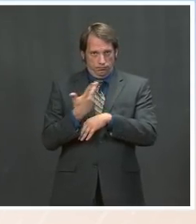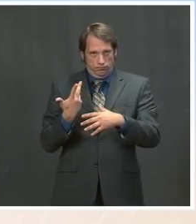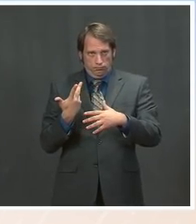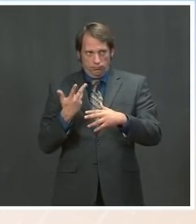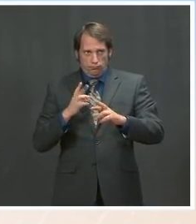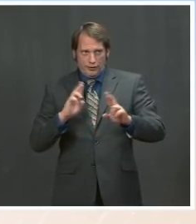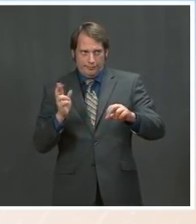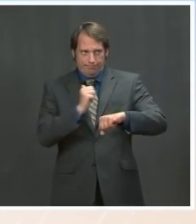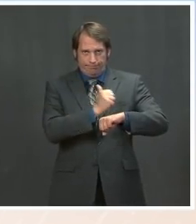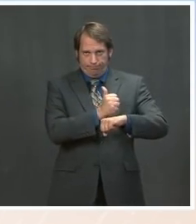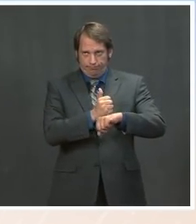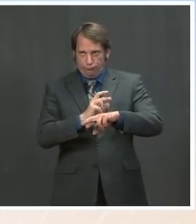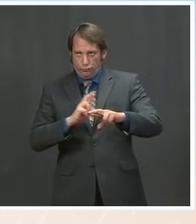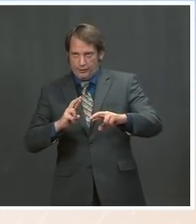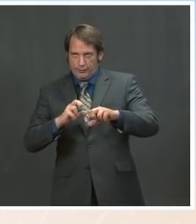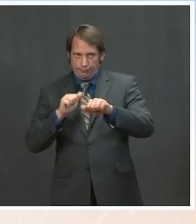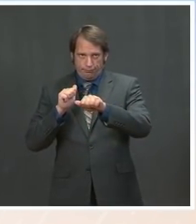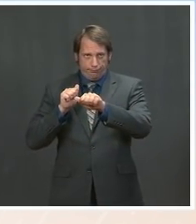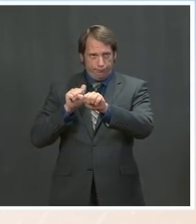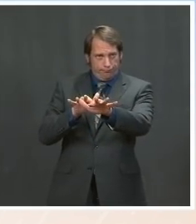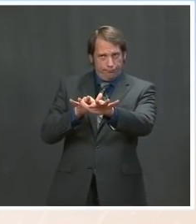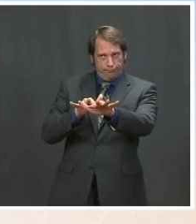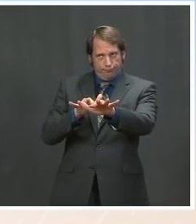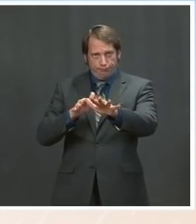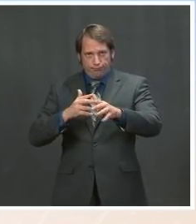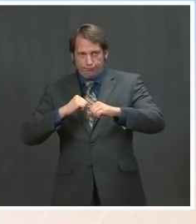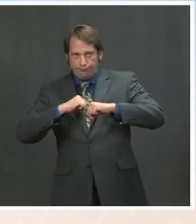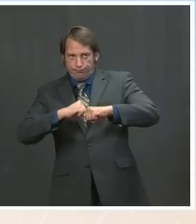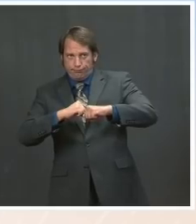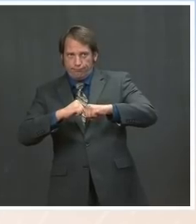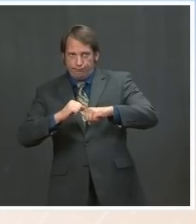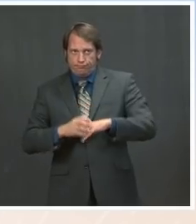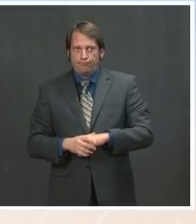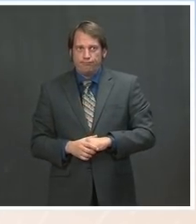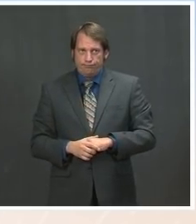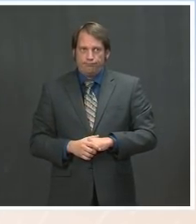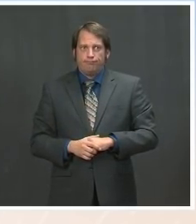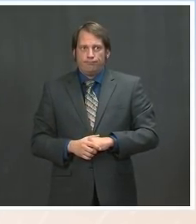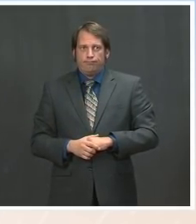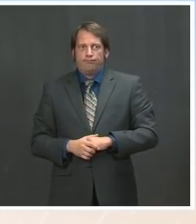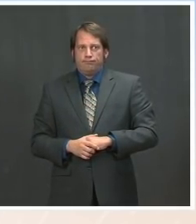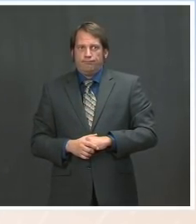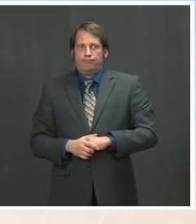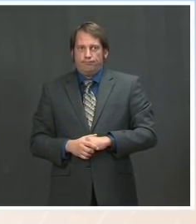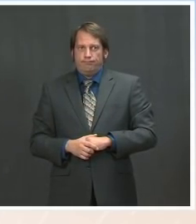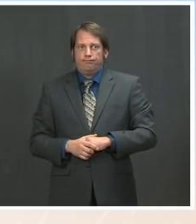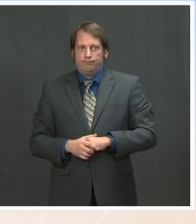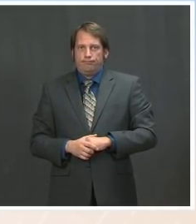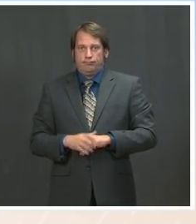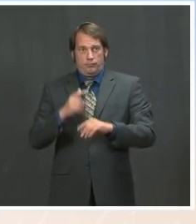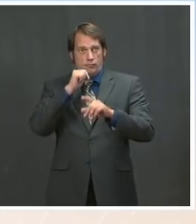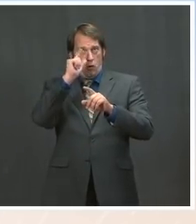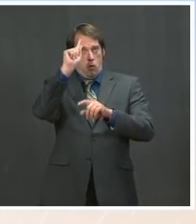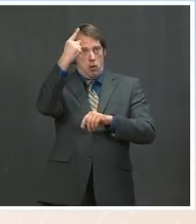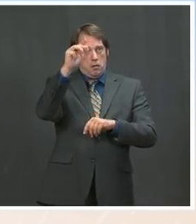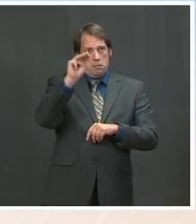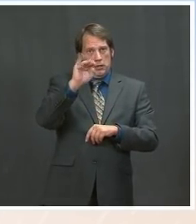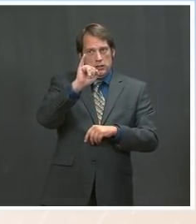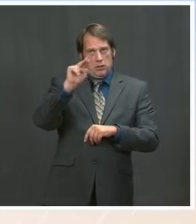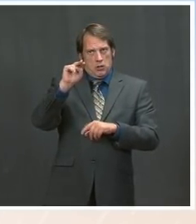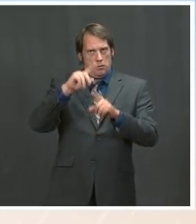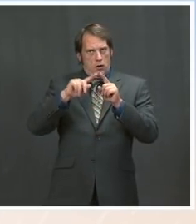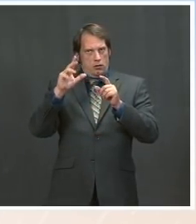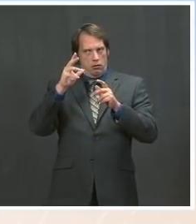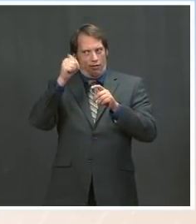not just in Minnesota but elsewhere, you know, if there are indeed will be perhaps unrest one way or the other after the riot? Could you walk through conversations being had with